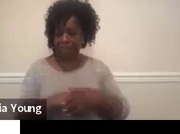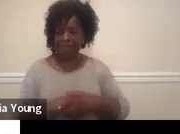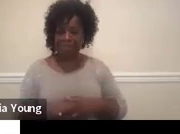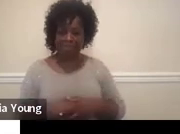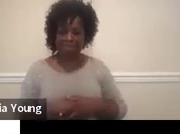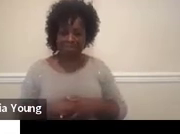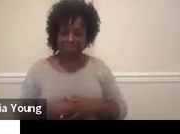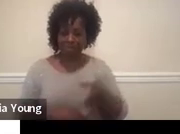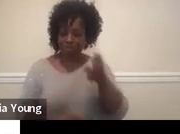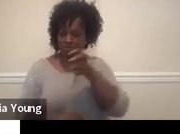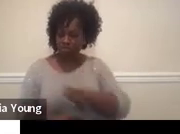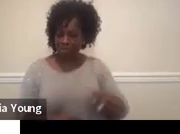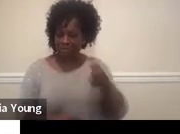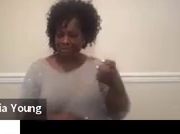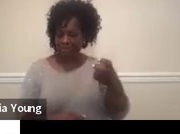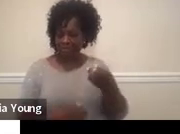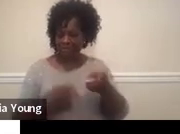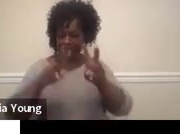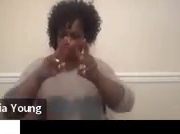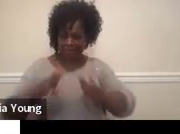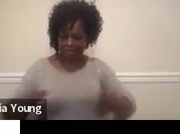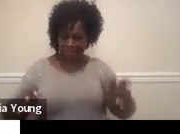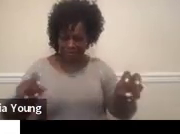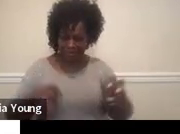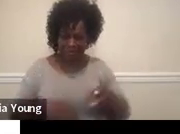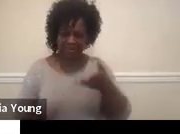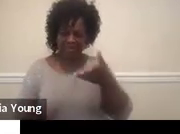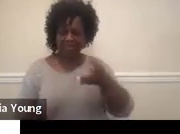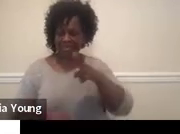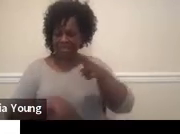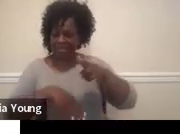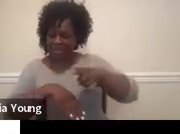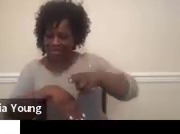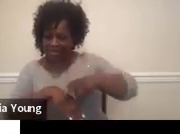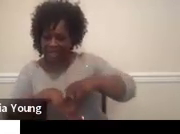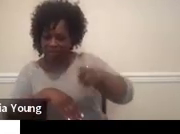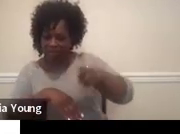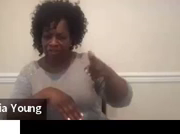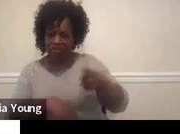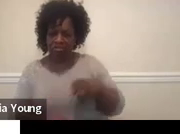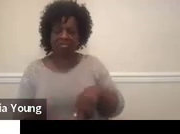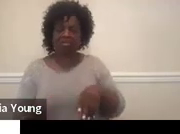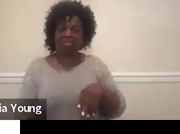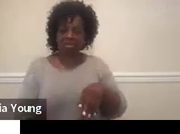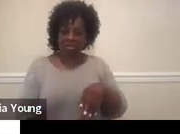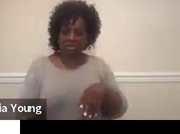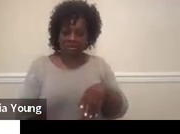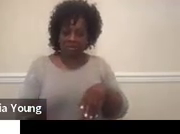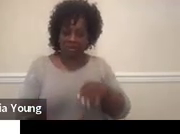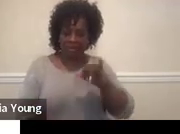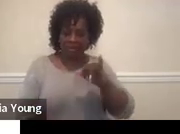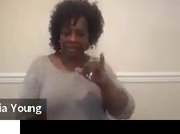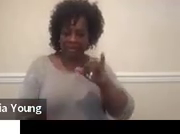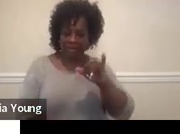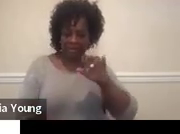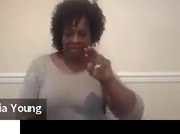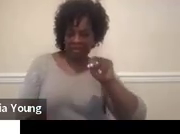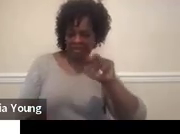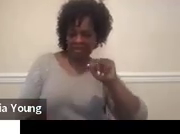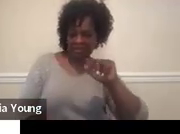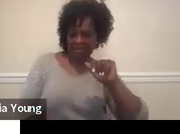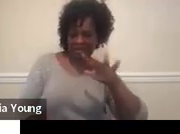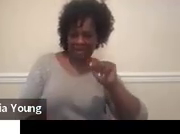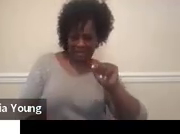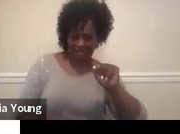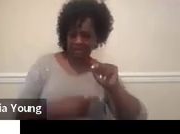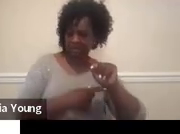Transition assessment, so this is NTACT, the National Technical Assistance Center on Transition, the collaborative. And so